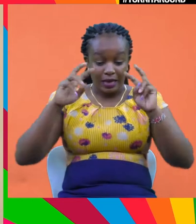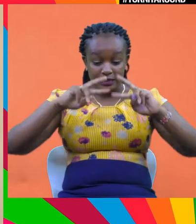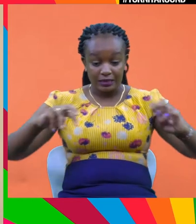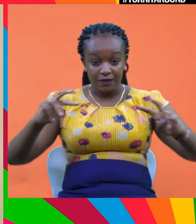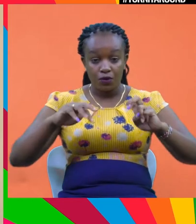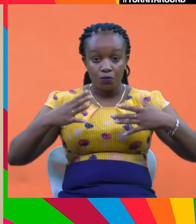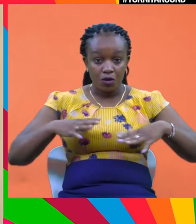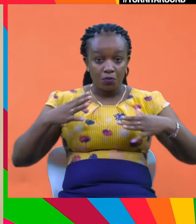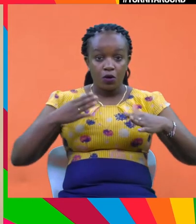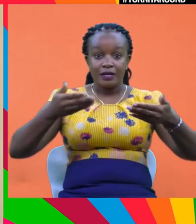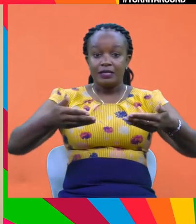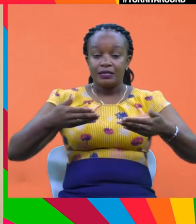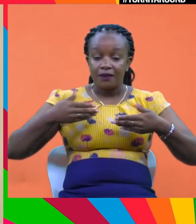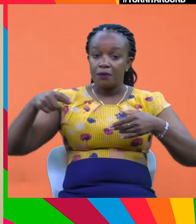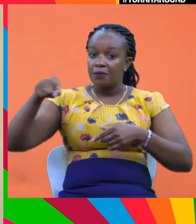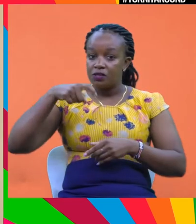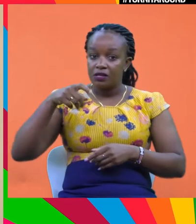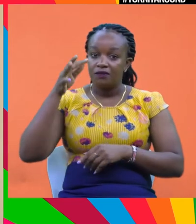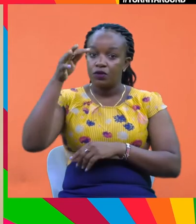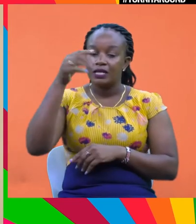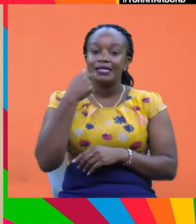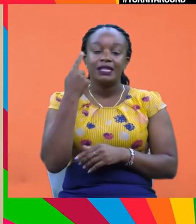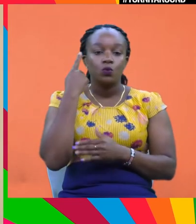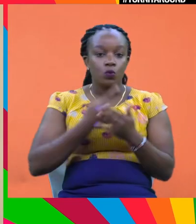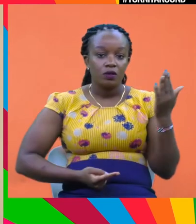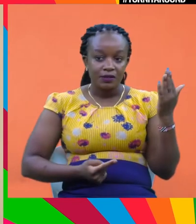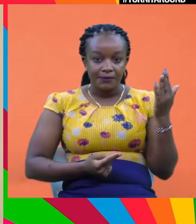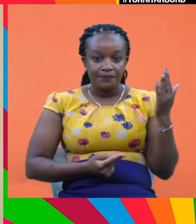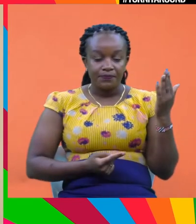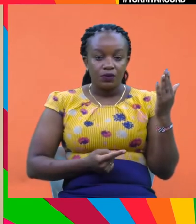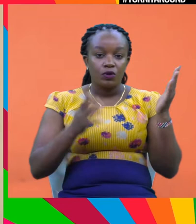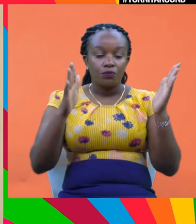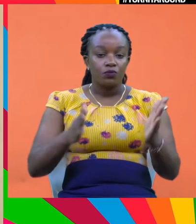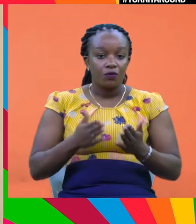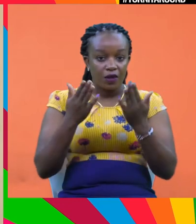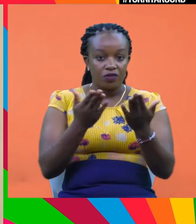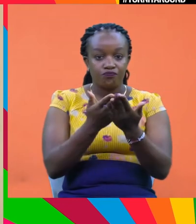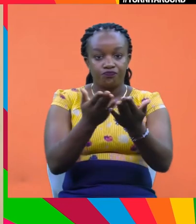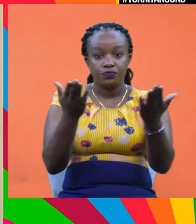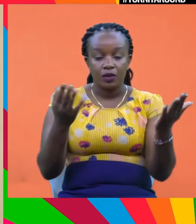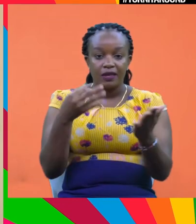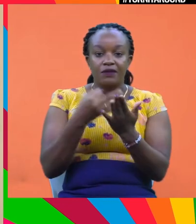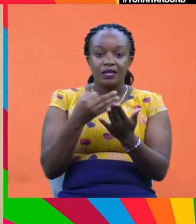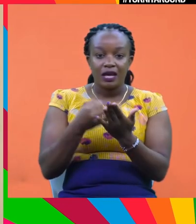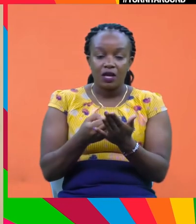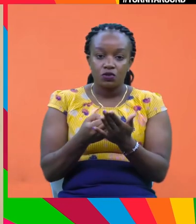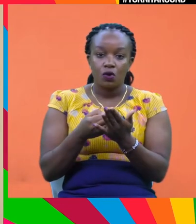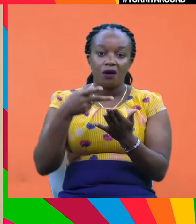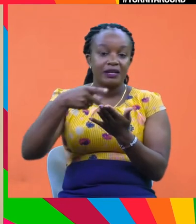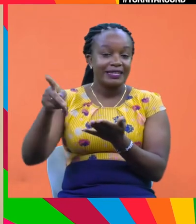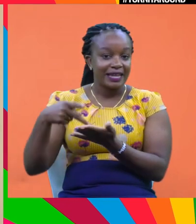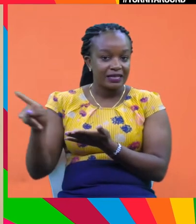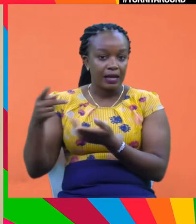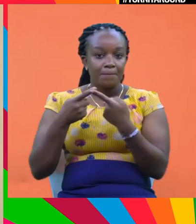of the people receiving pensions in the futures and say, well, will we provide you with the financial return,